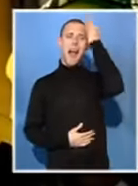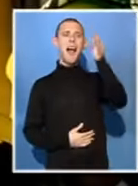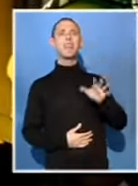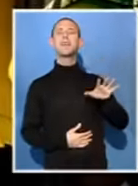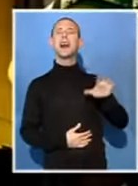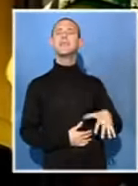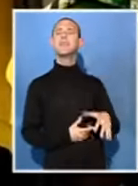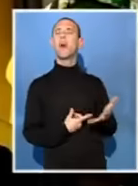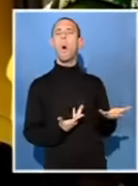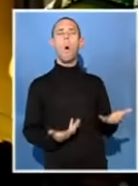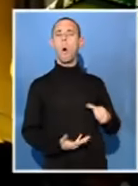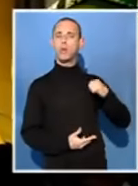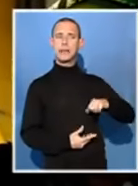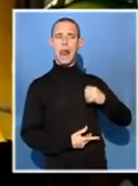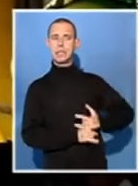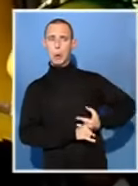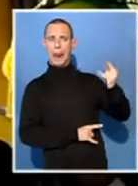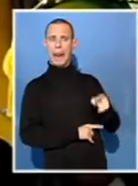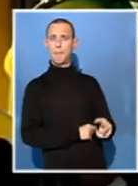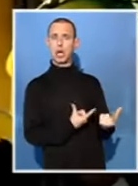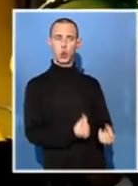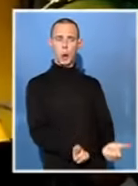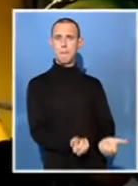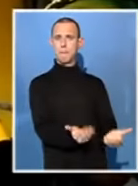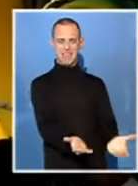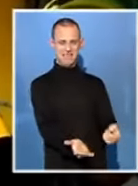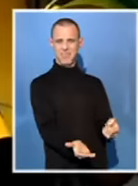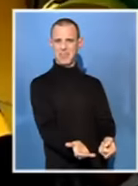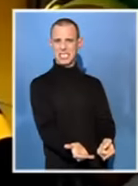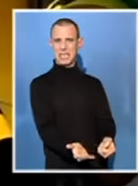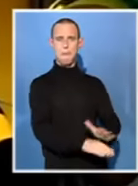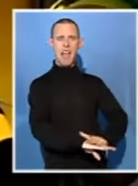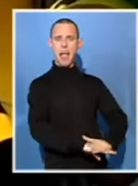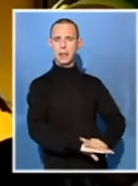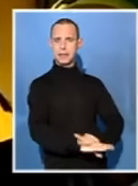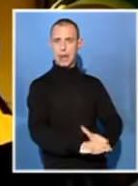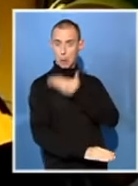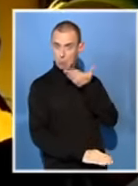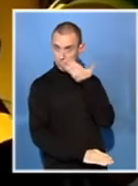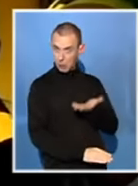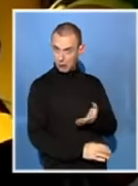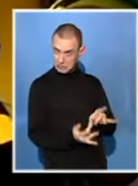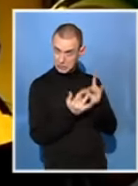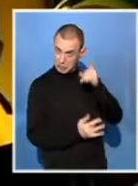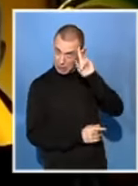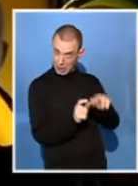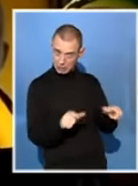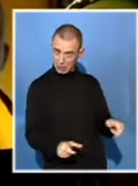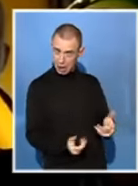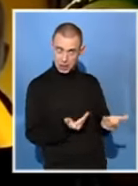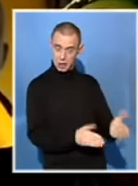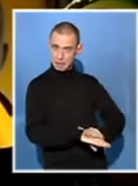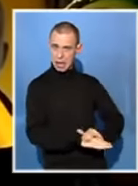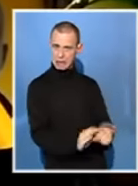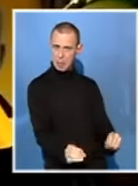even done the basic, and particularly for black people, I find that very, very sad